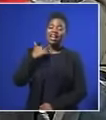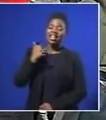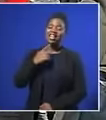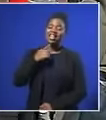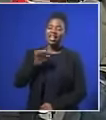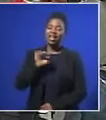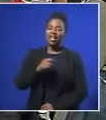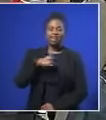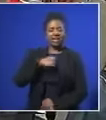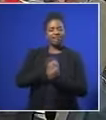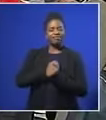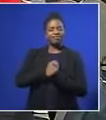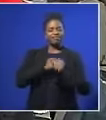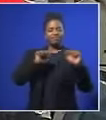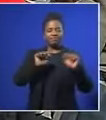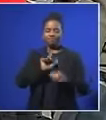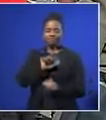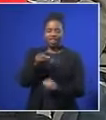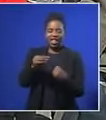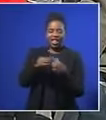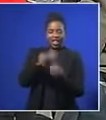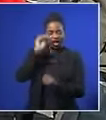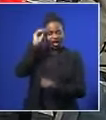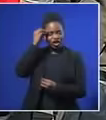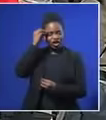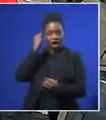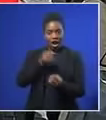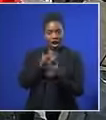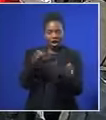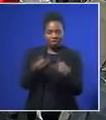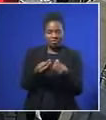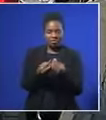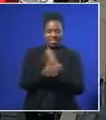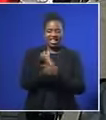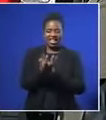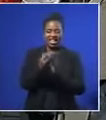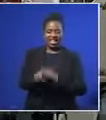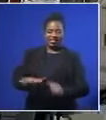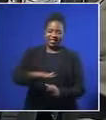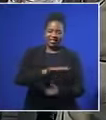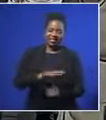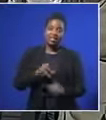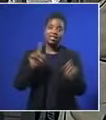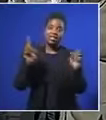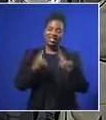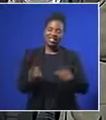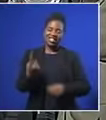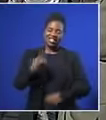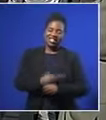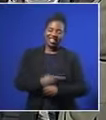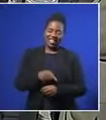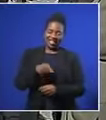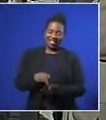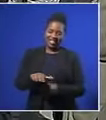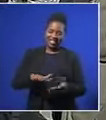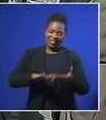exhilarating, adventurous and full of resourceful people. It's been particularly a special day for this